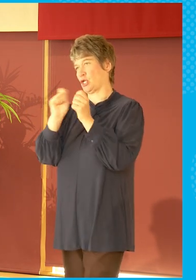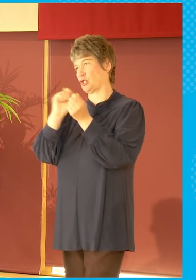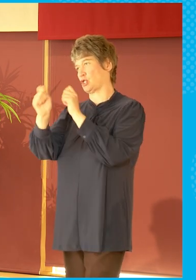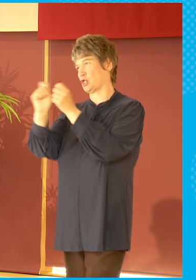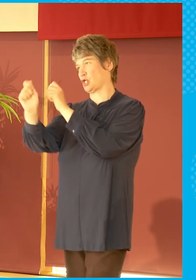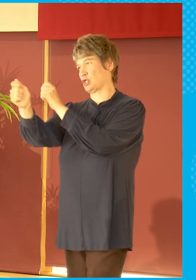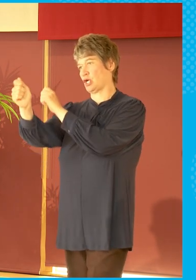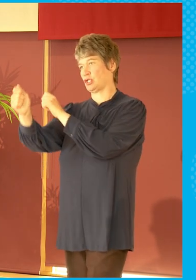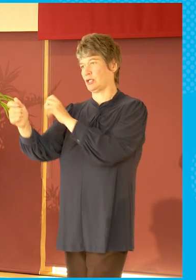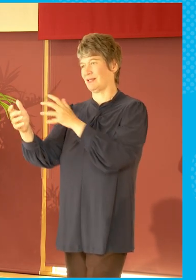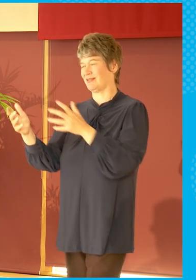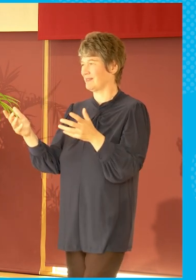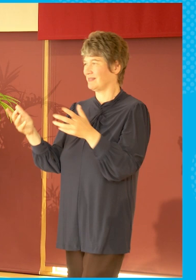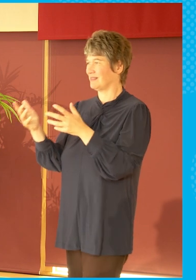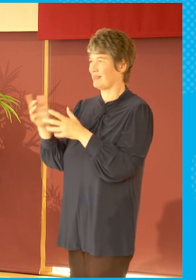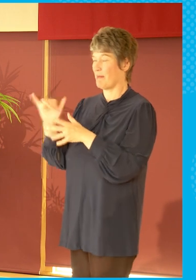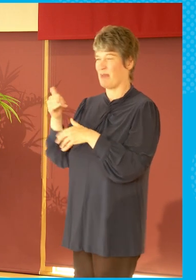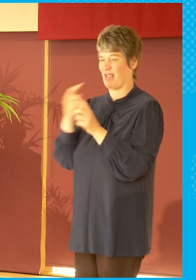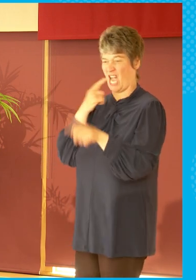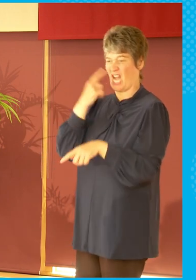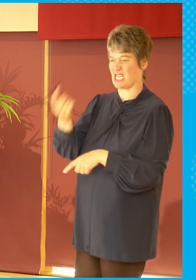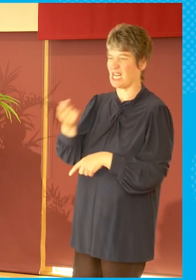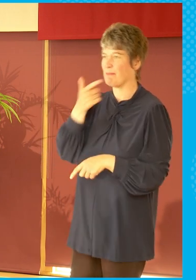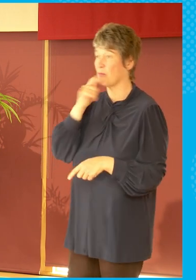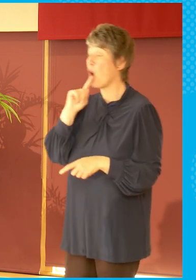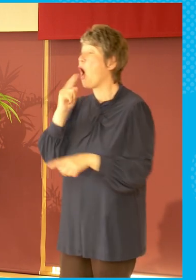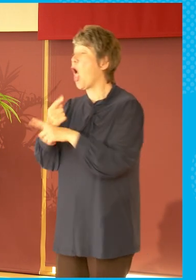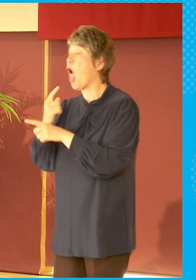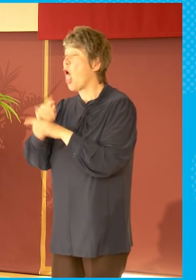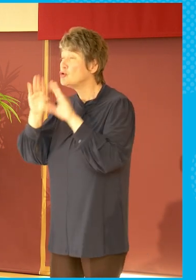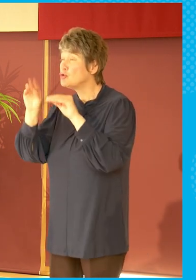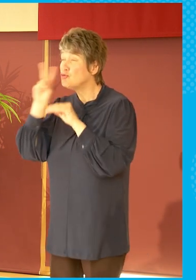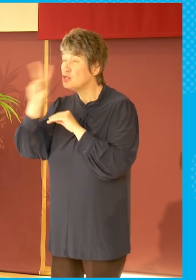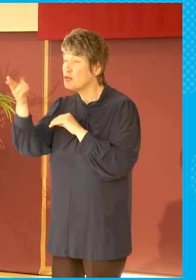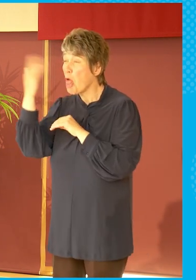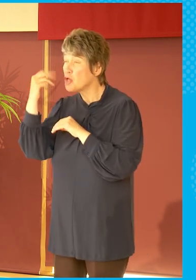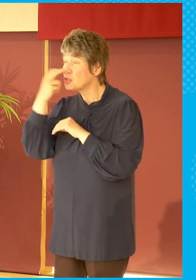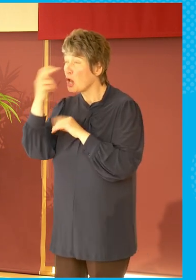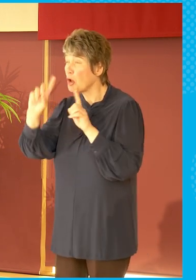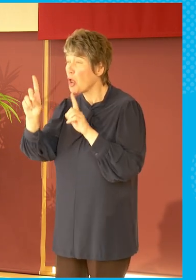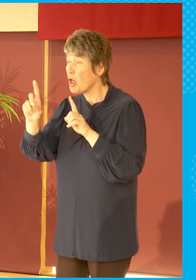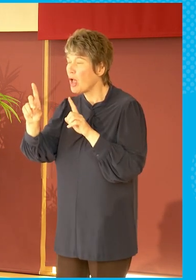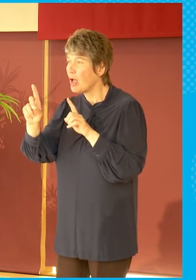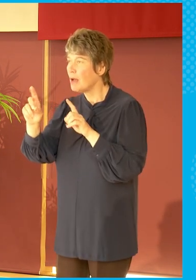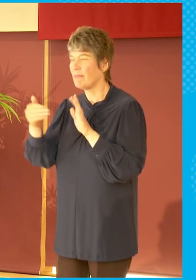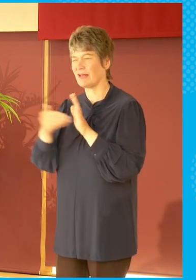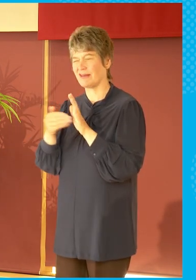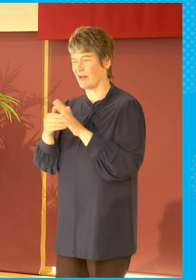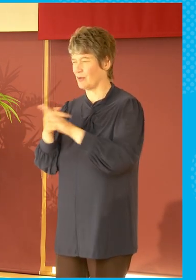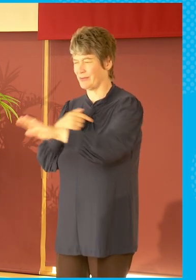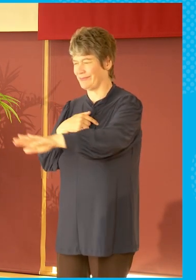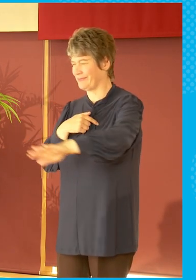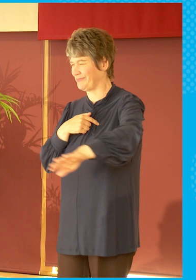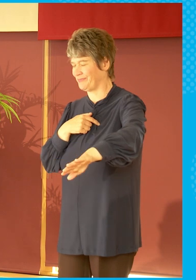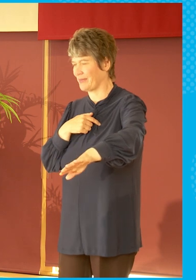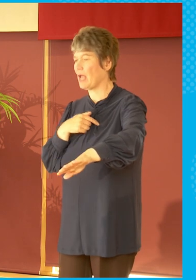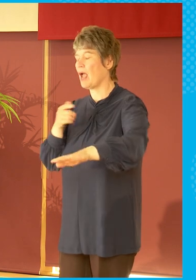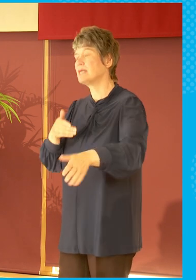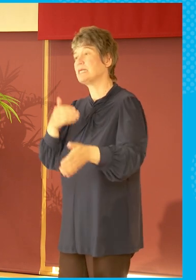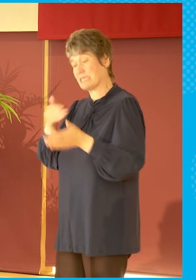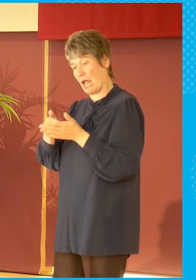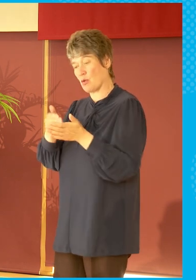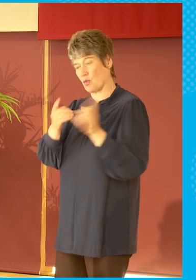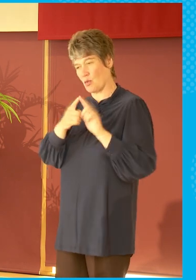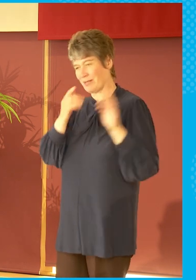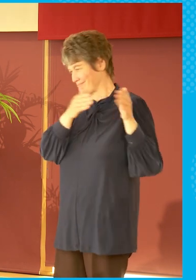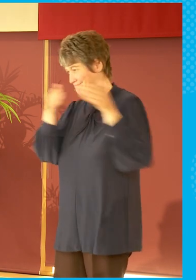we're talking about it. But now that that narrative lives in the social media space, which